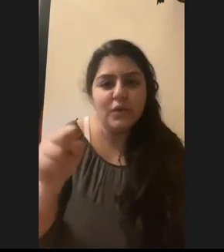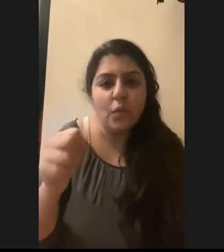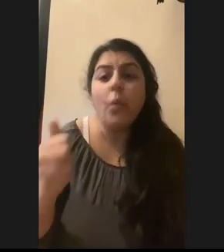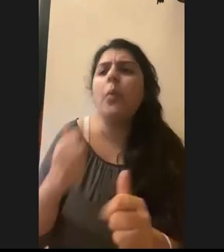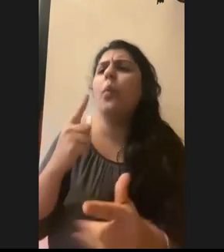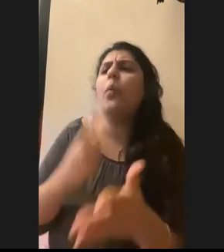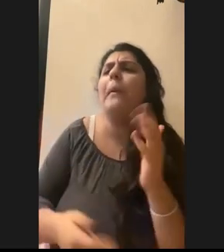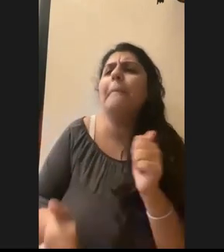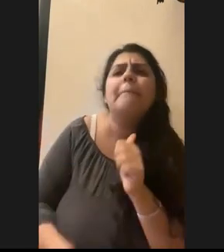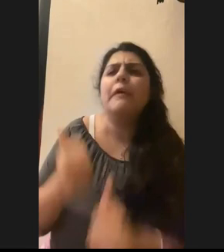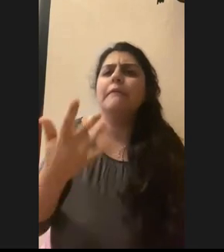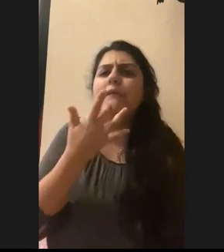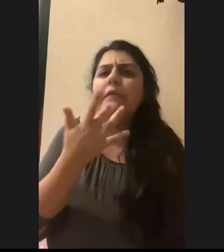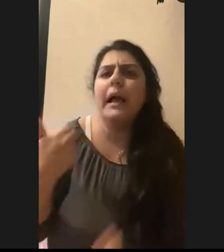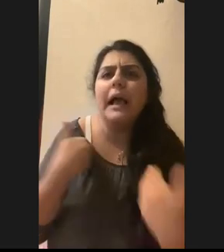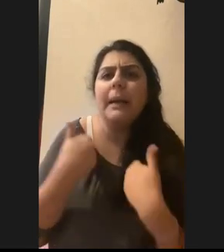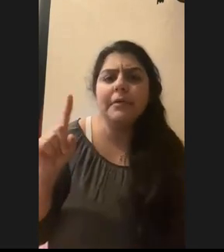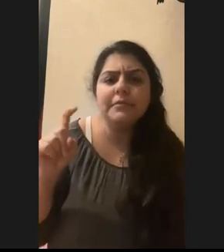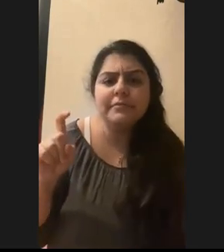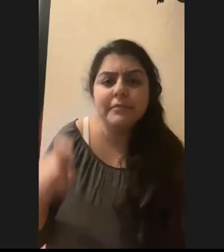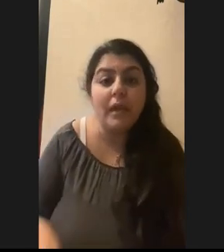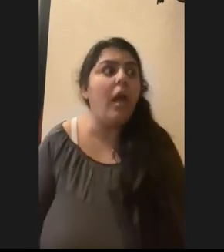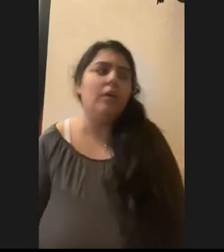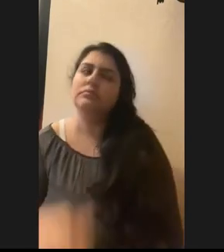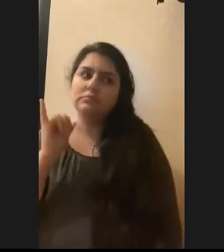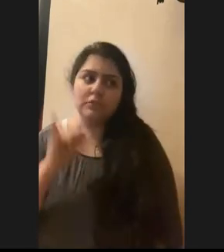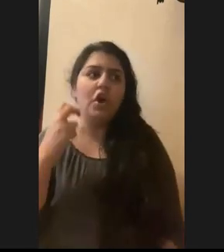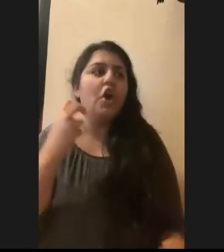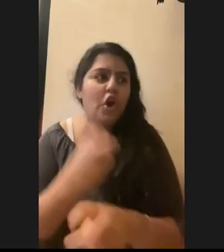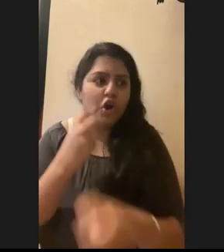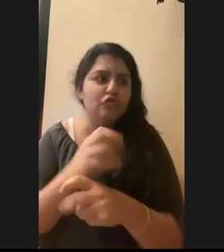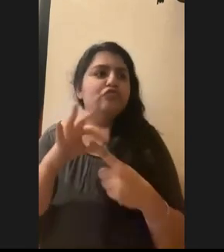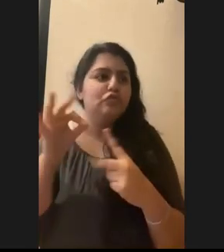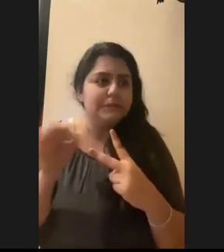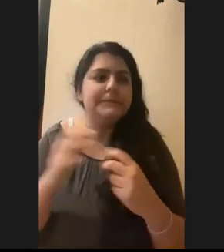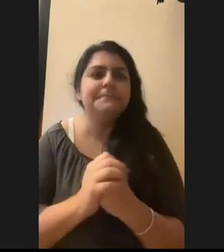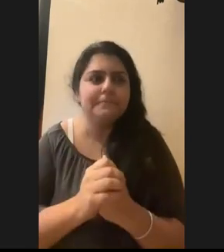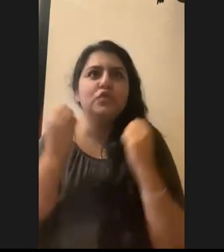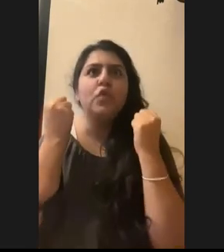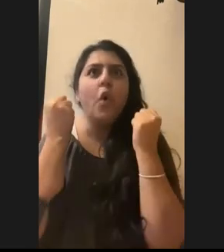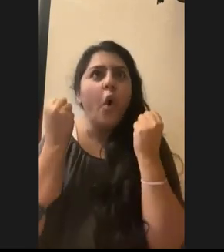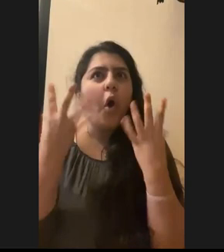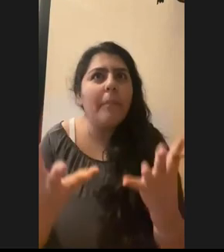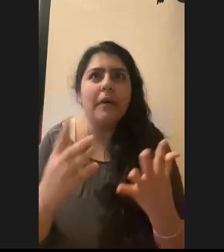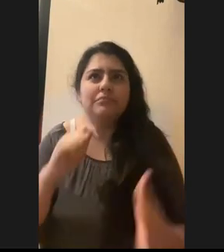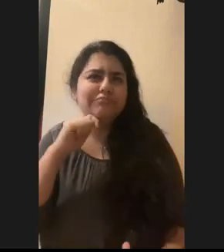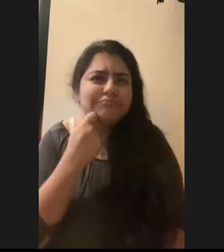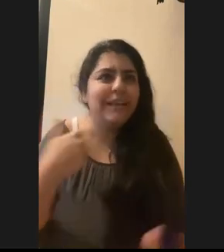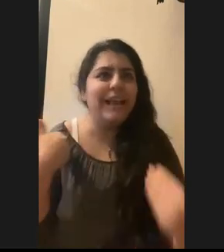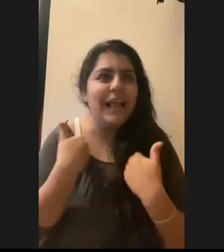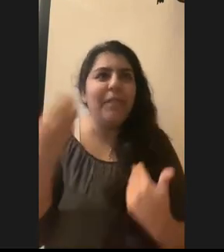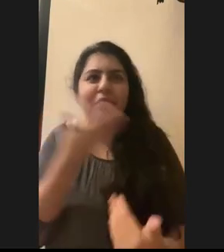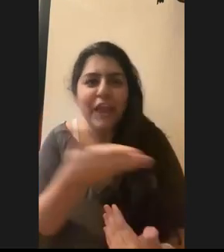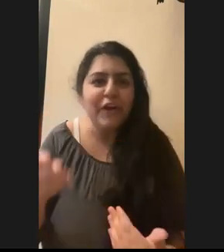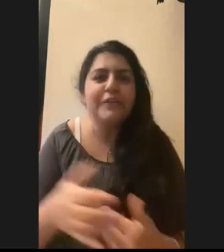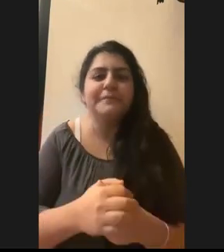favorite animal? My goodness. That is a hard choice. Um, there's so many neat animals out there. There's things a